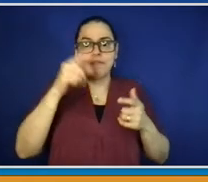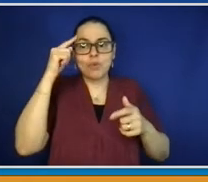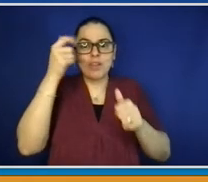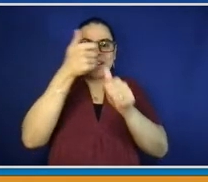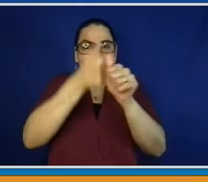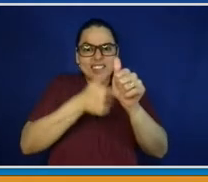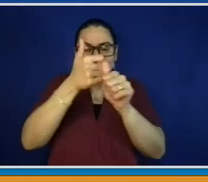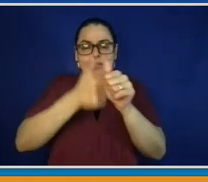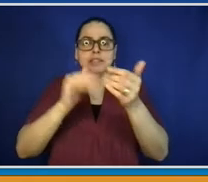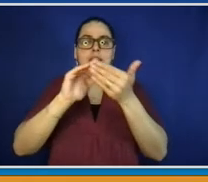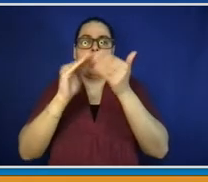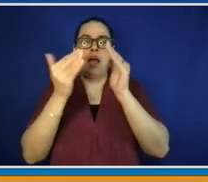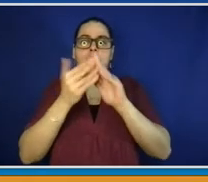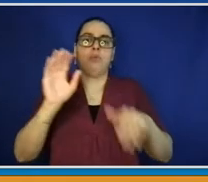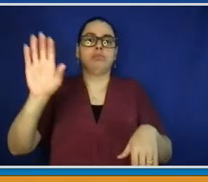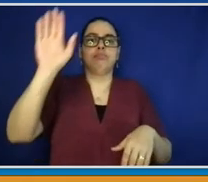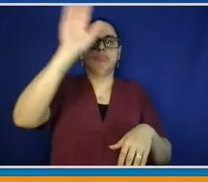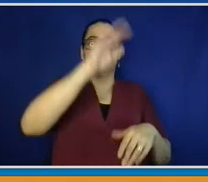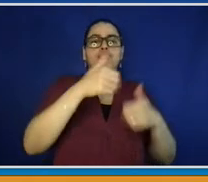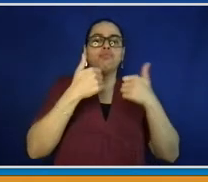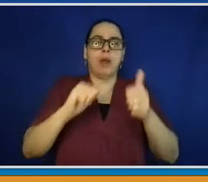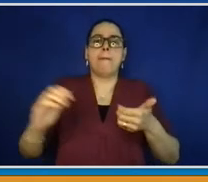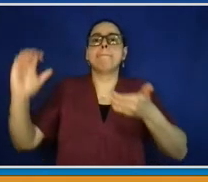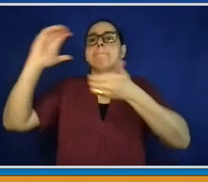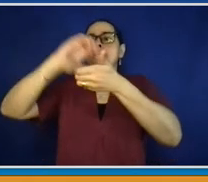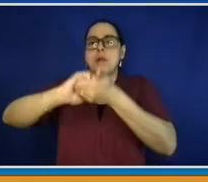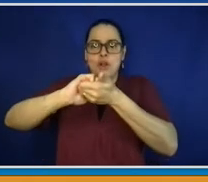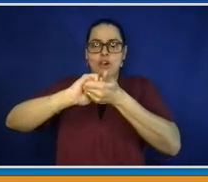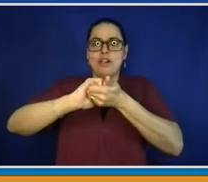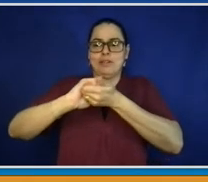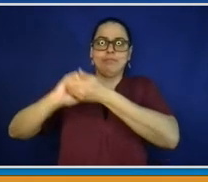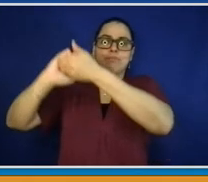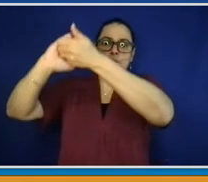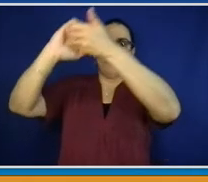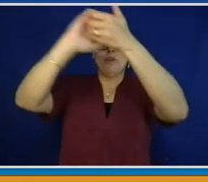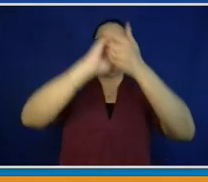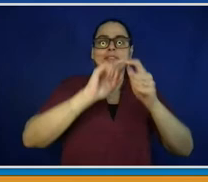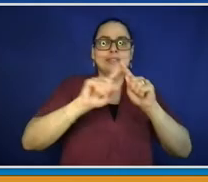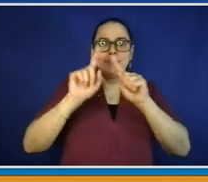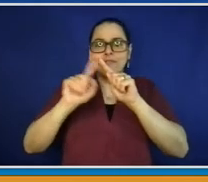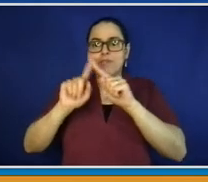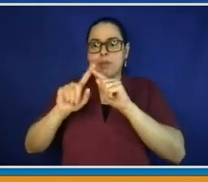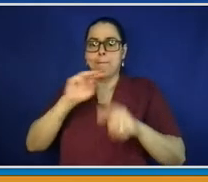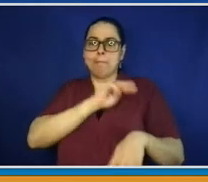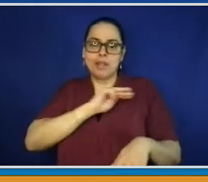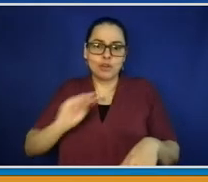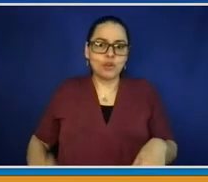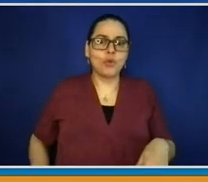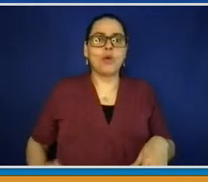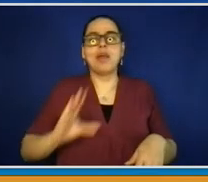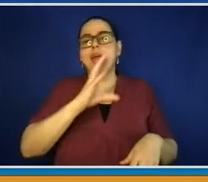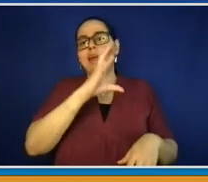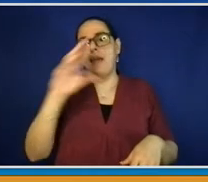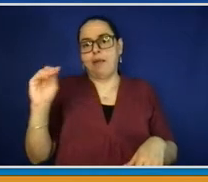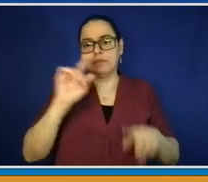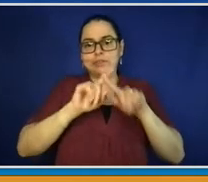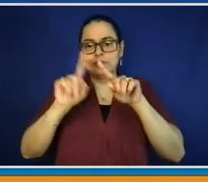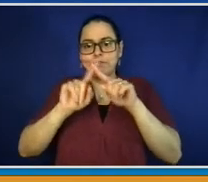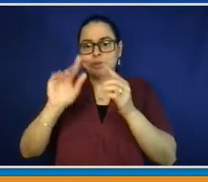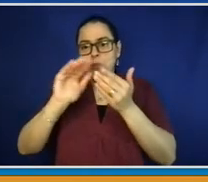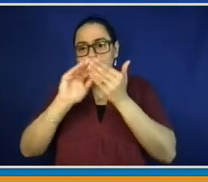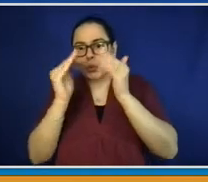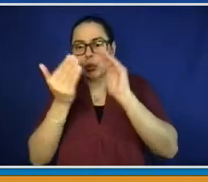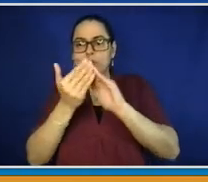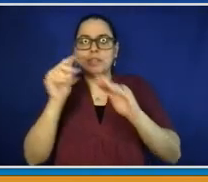as part of this. And we think this is the best way to project Westchester to do it together with you. So thank you again, Brittany and Natasha. Thank you for your leadership.